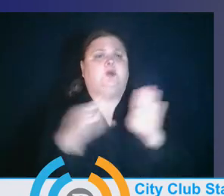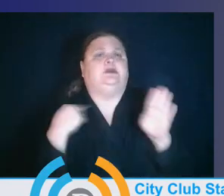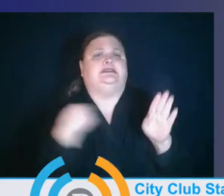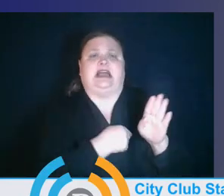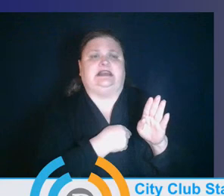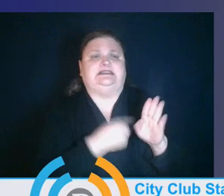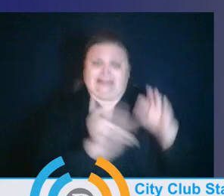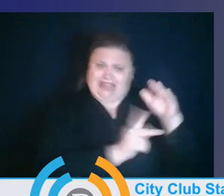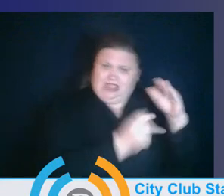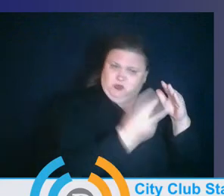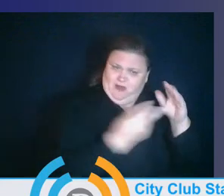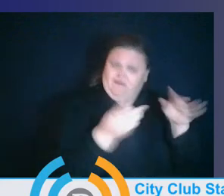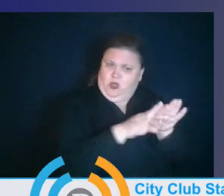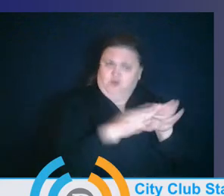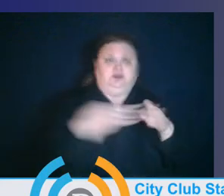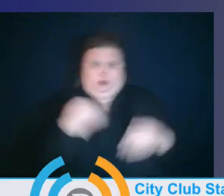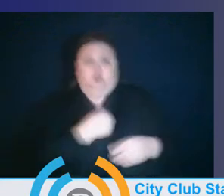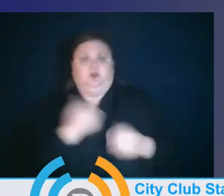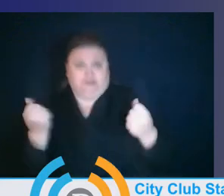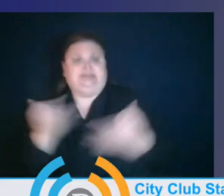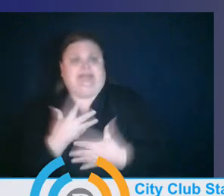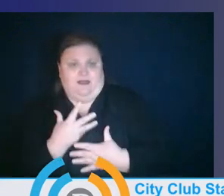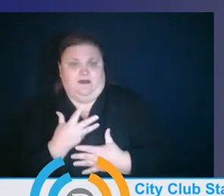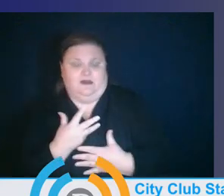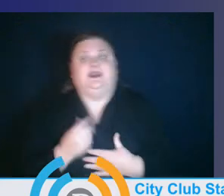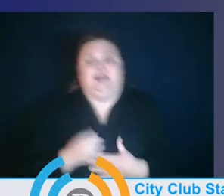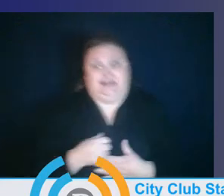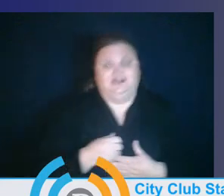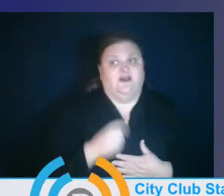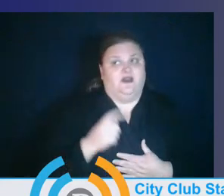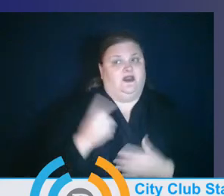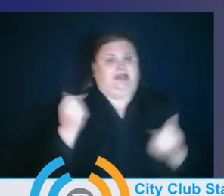and we heard from, we are scared about getting COVID.